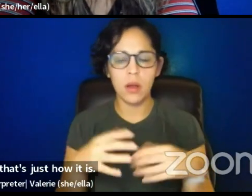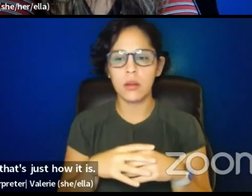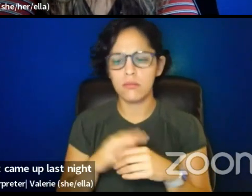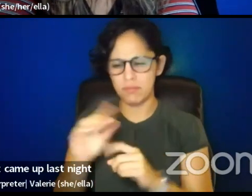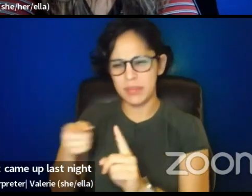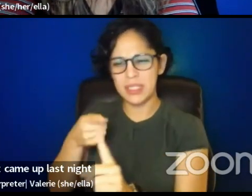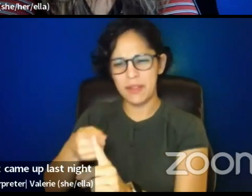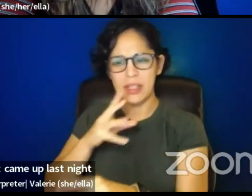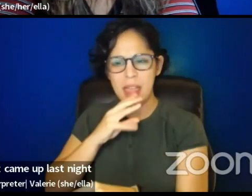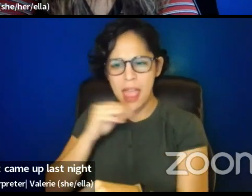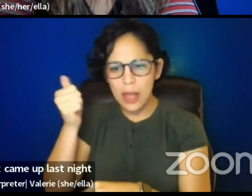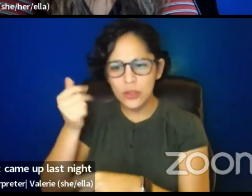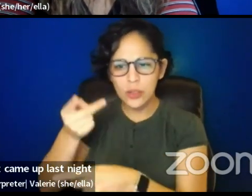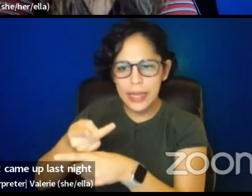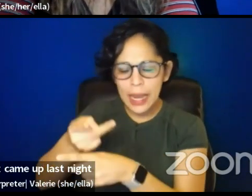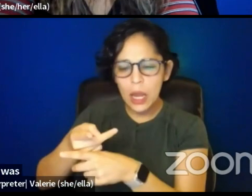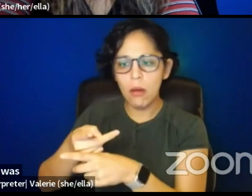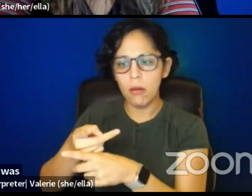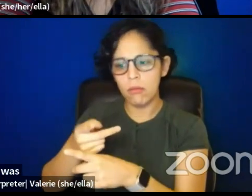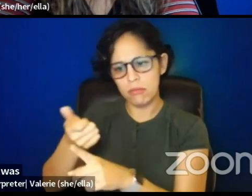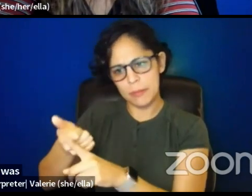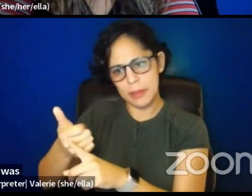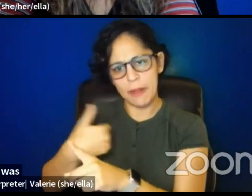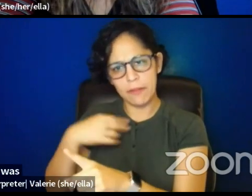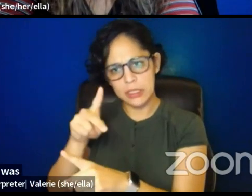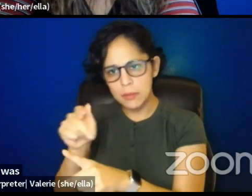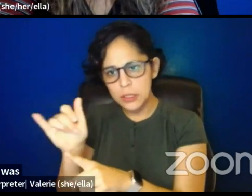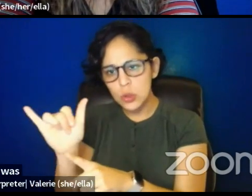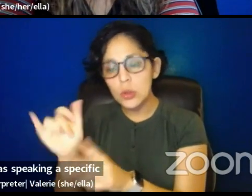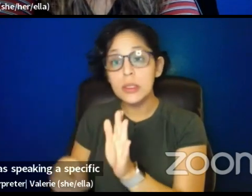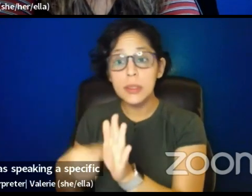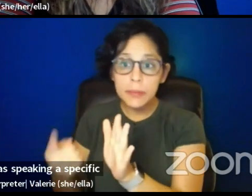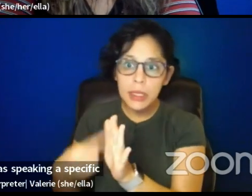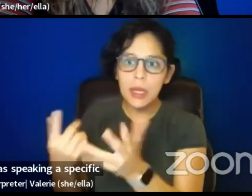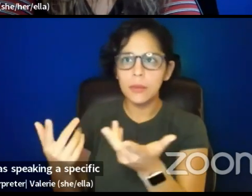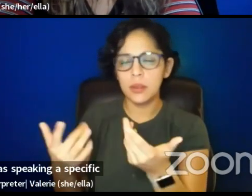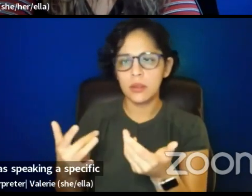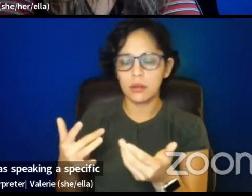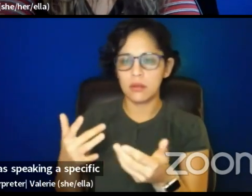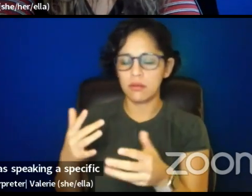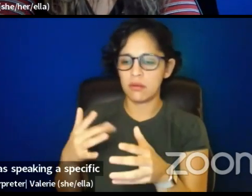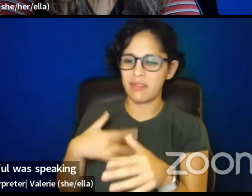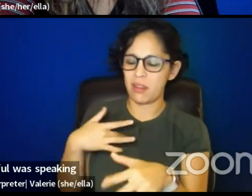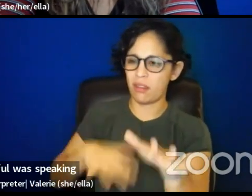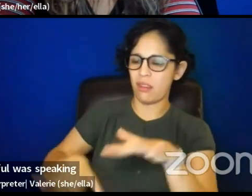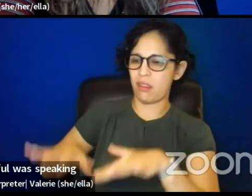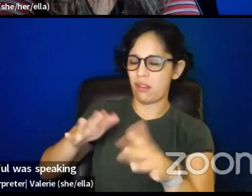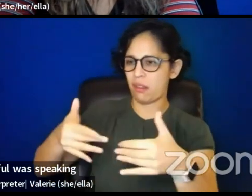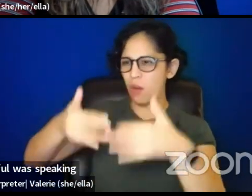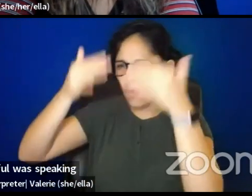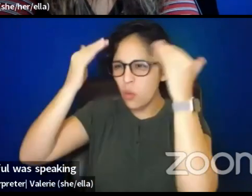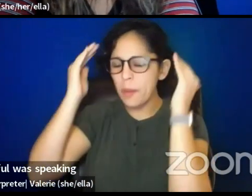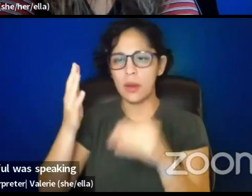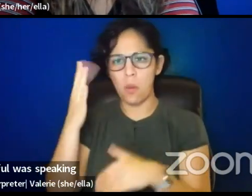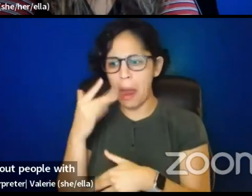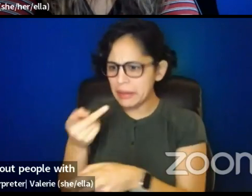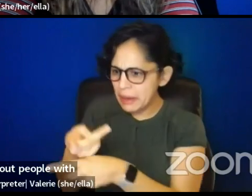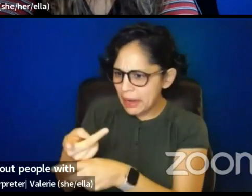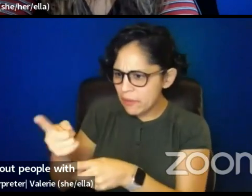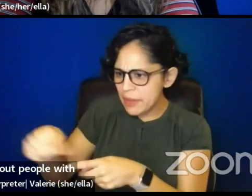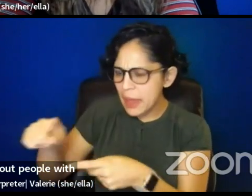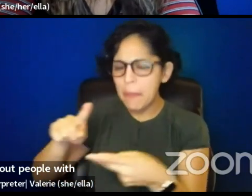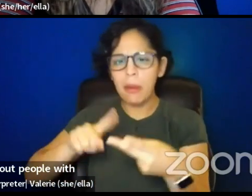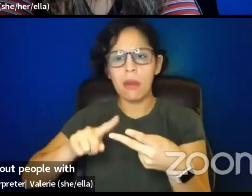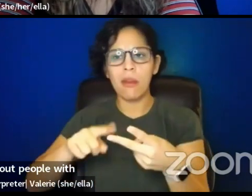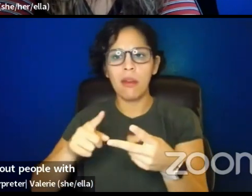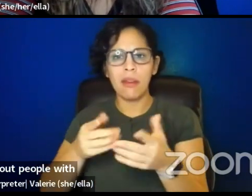about people with disabilities. It becomes so overwhelming often because you're navigating the medical system. You're navigating sometimes, you know, different